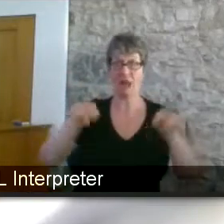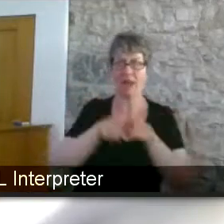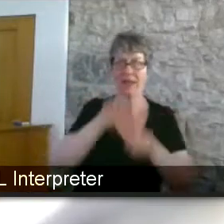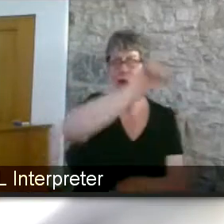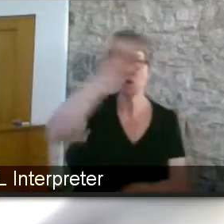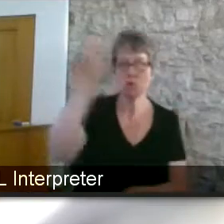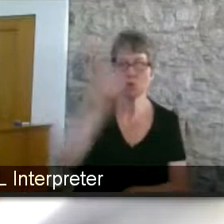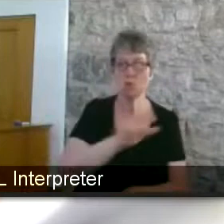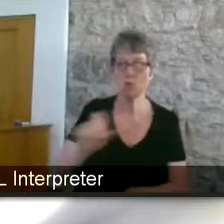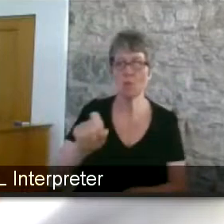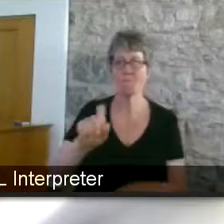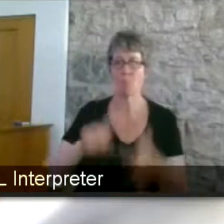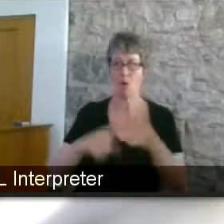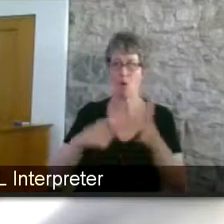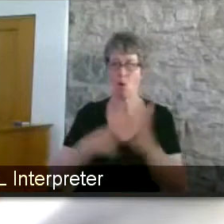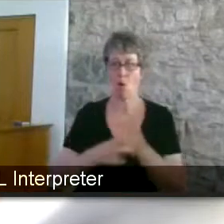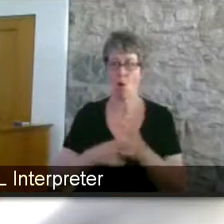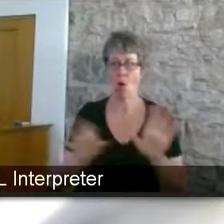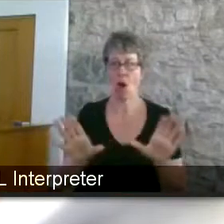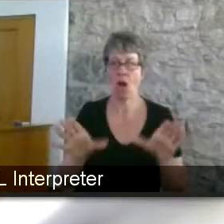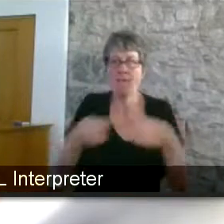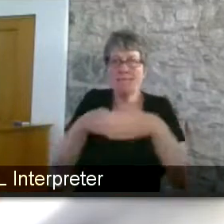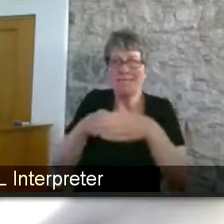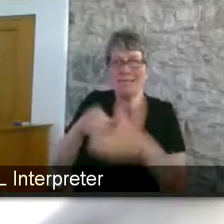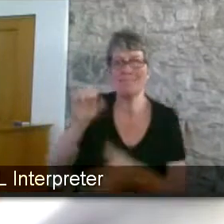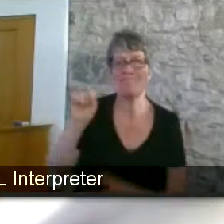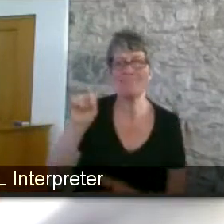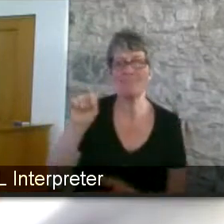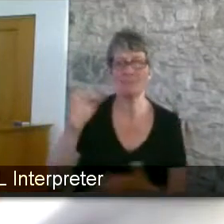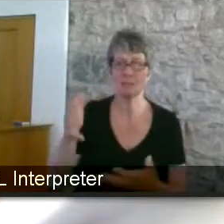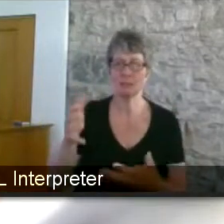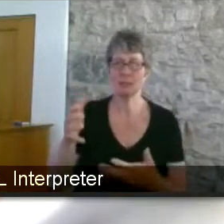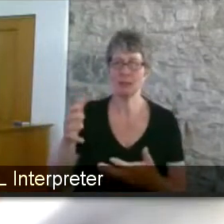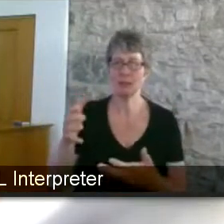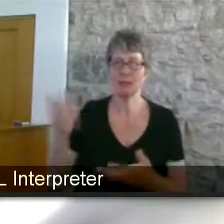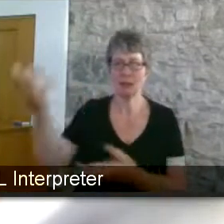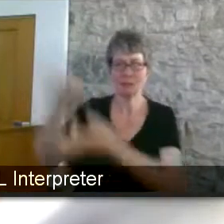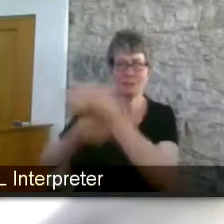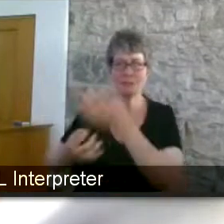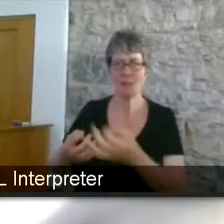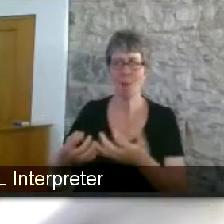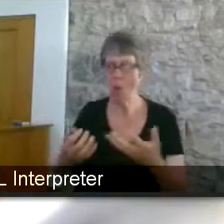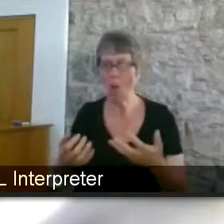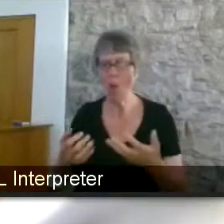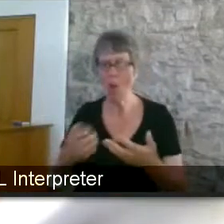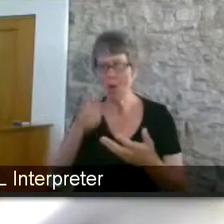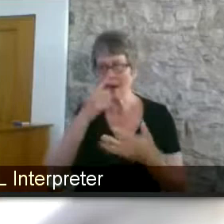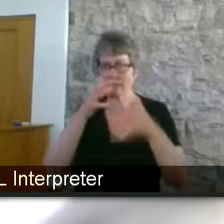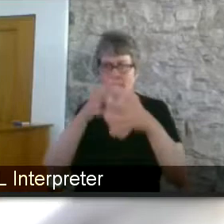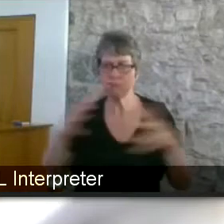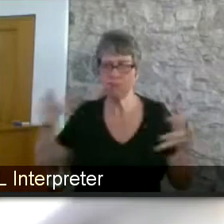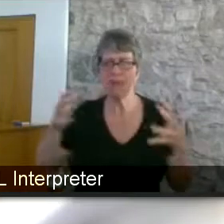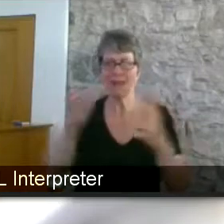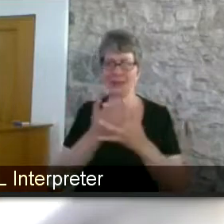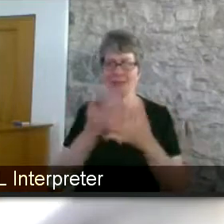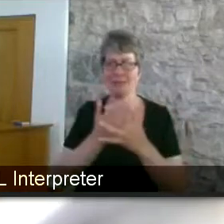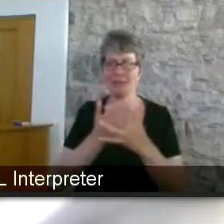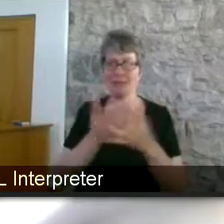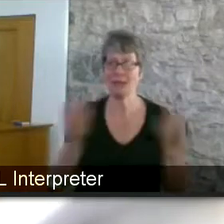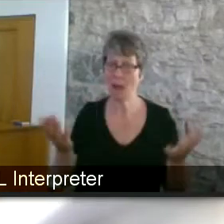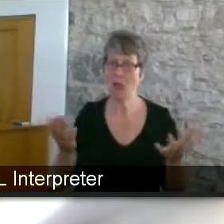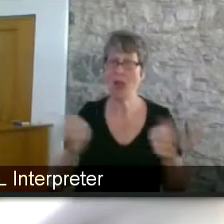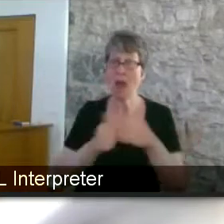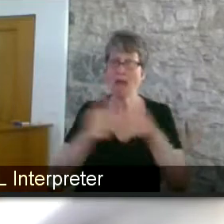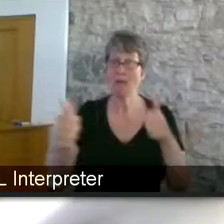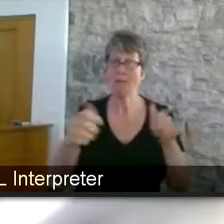which ones have uh the you know the greatest number of accessibility features and companies like microsoft are falling over themselves to